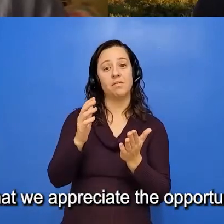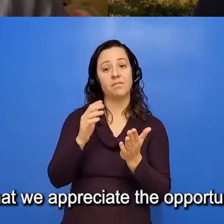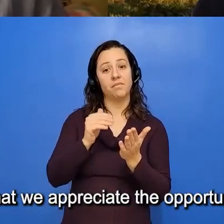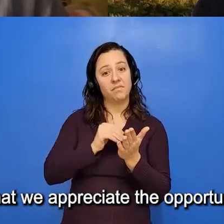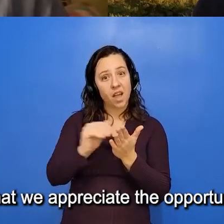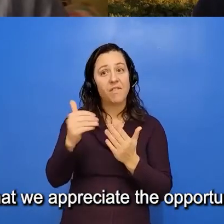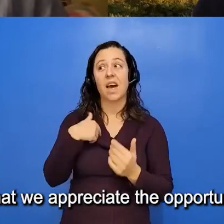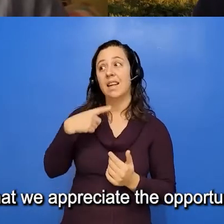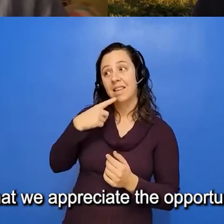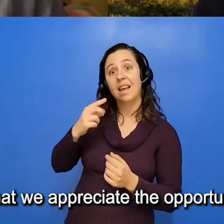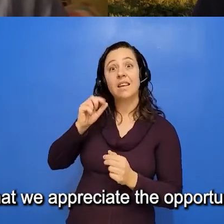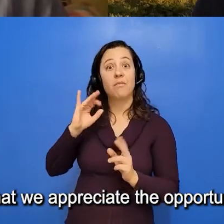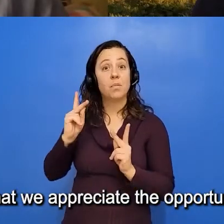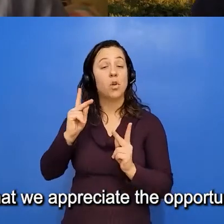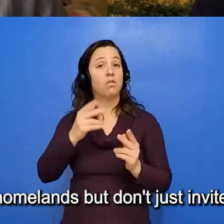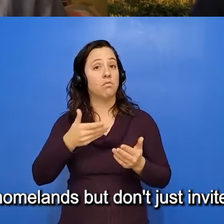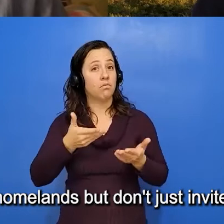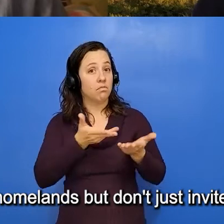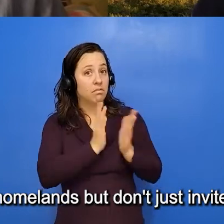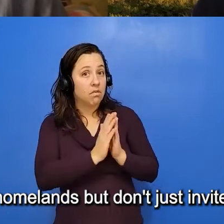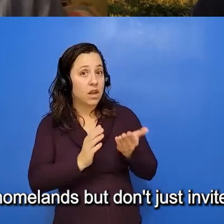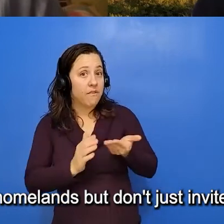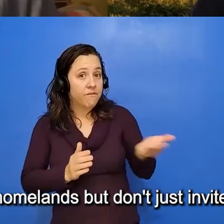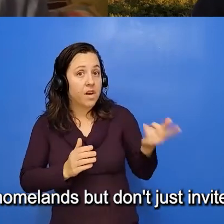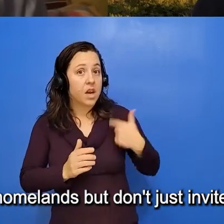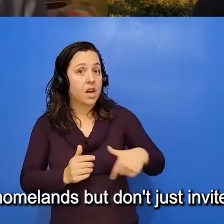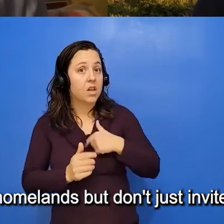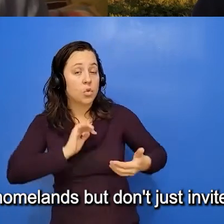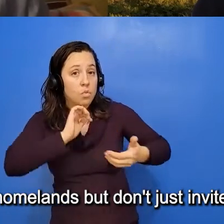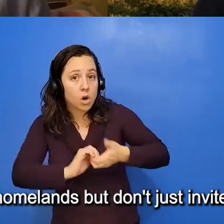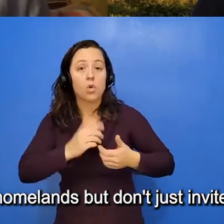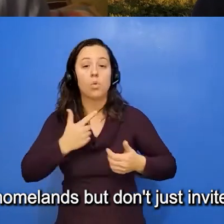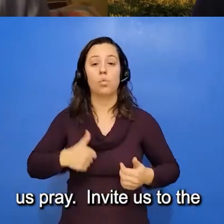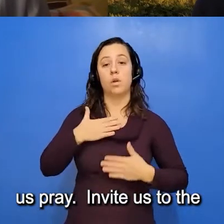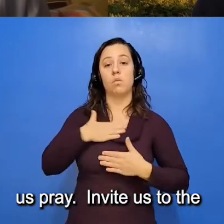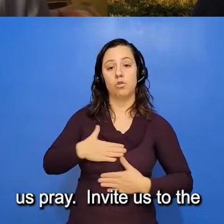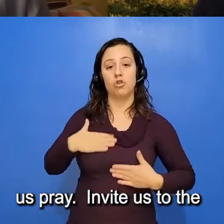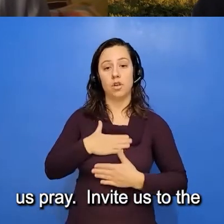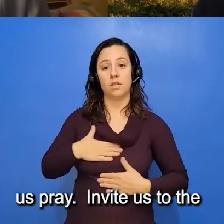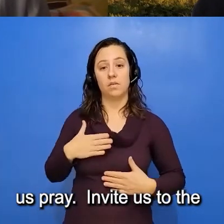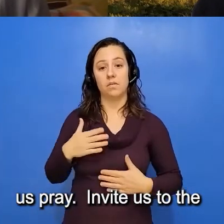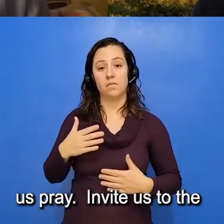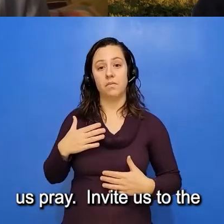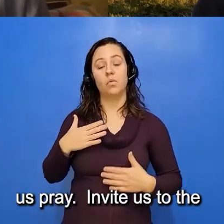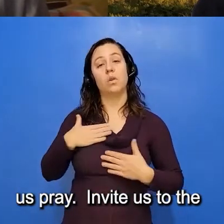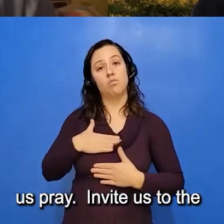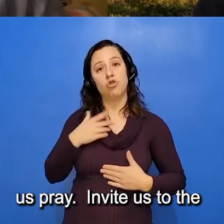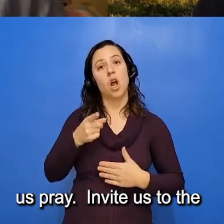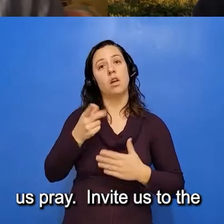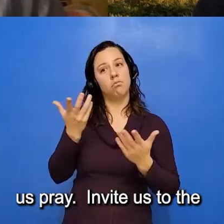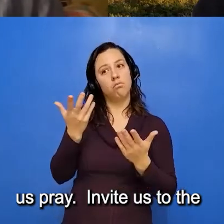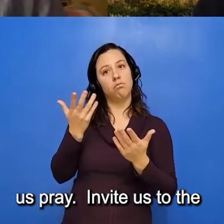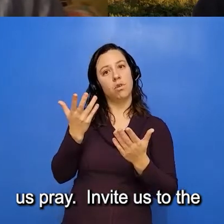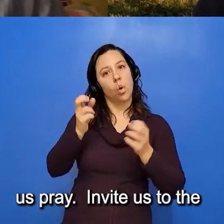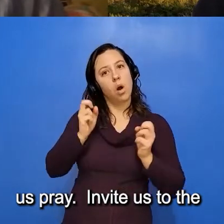that we appreciate the opportunity to pray in our homelands, but don't just invite us to pray. Invite us